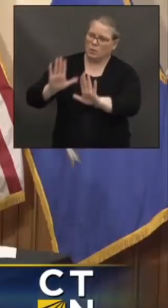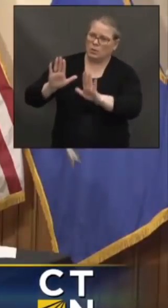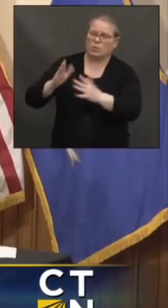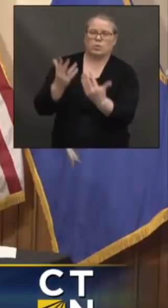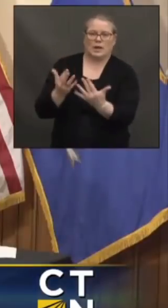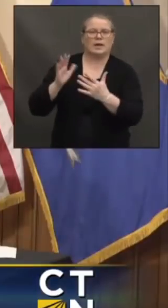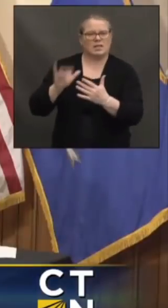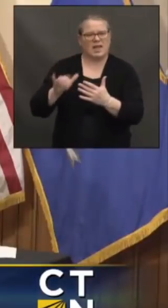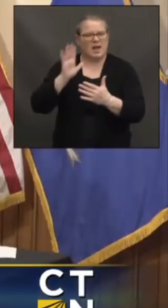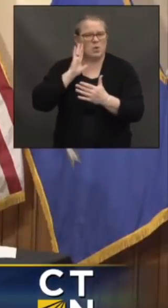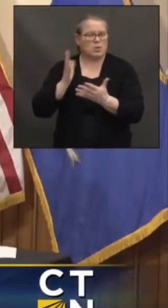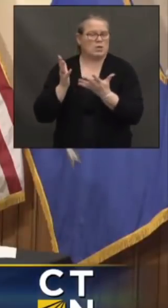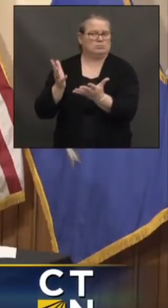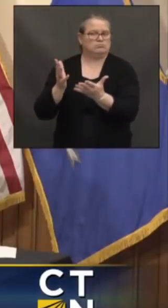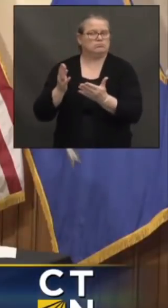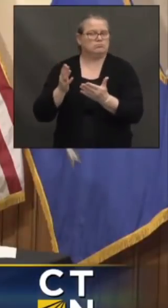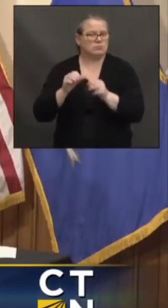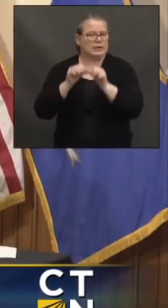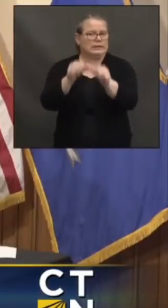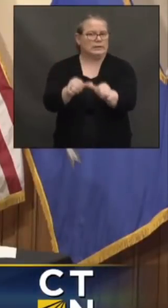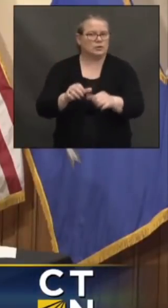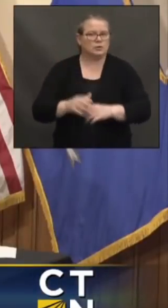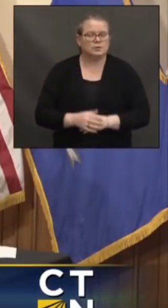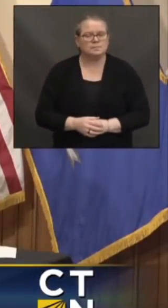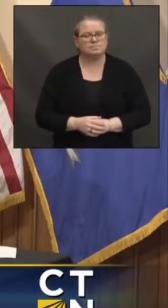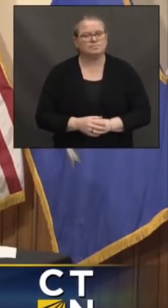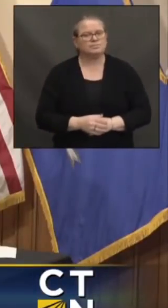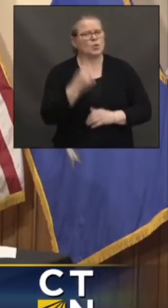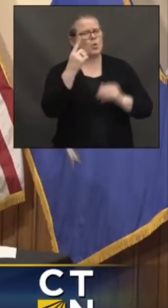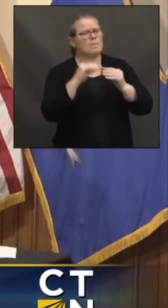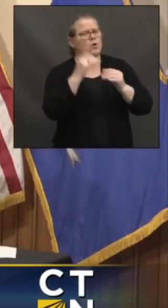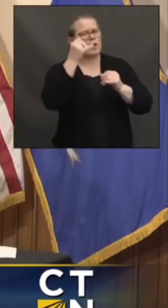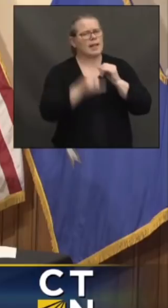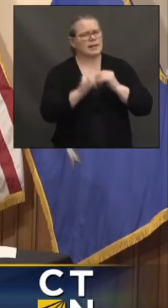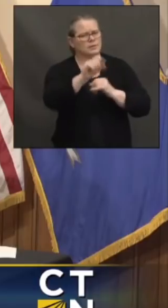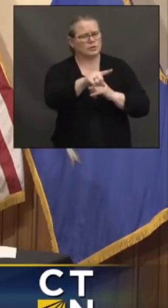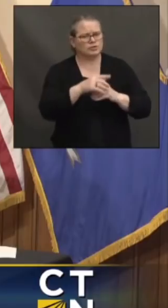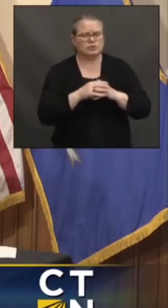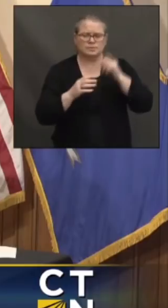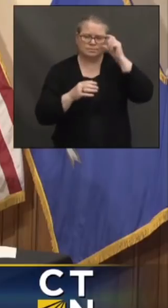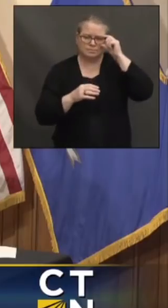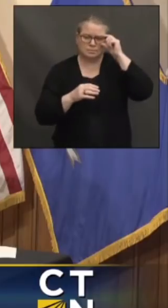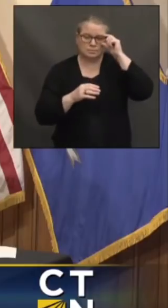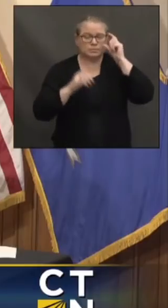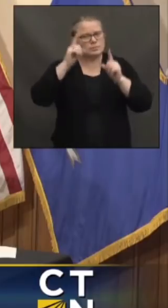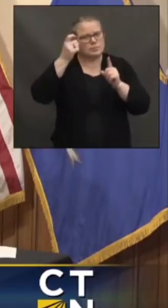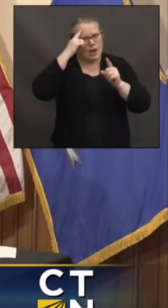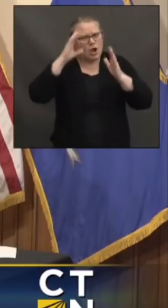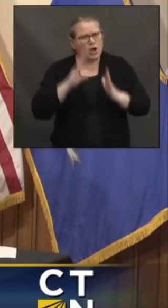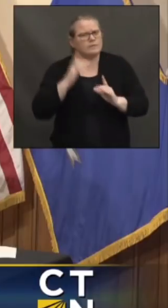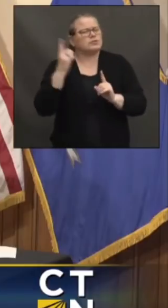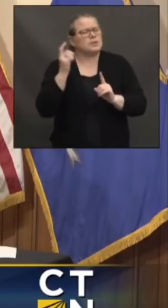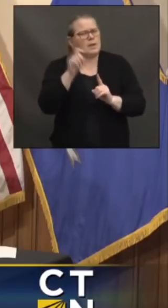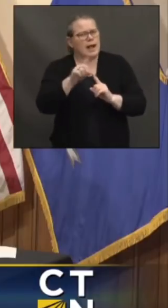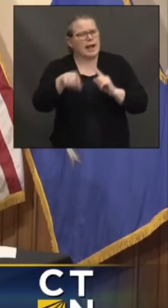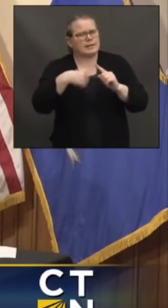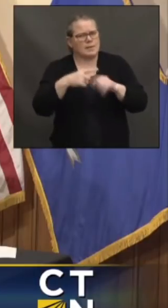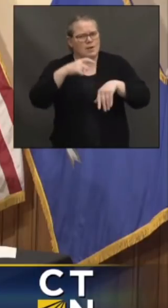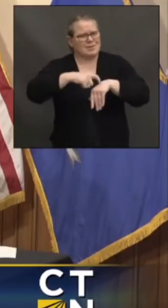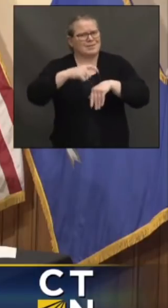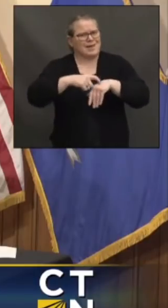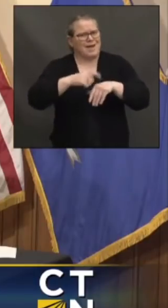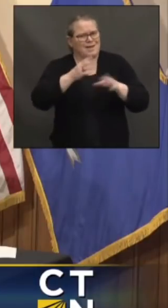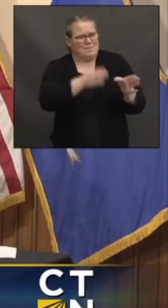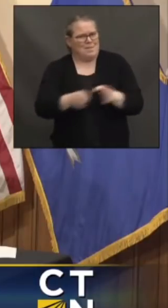And one last question. Governor, somebody else asked you earlier about the timeline and whether we're still going to meet those goals. Is there